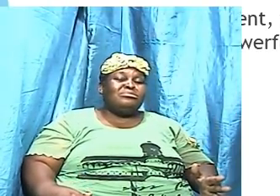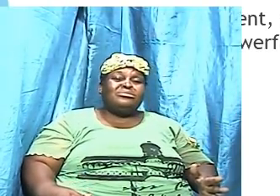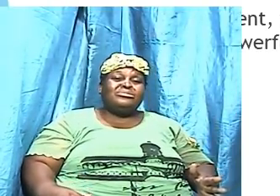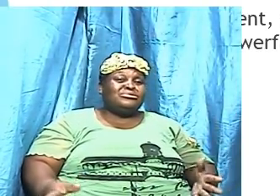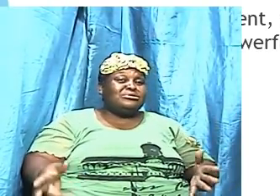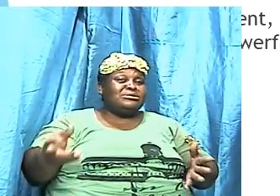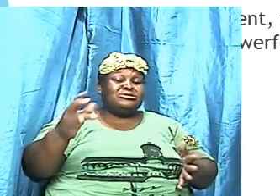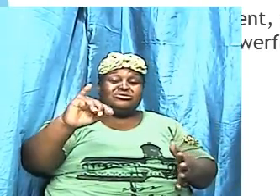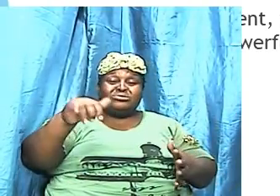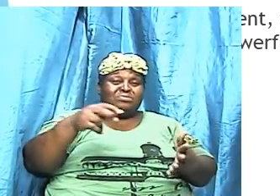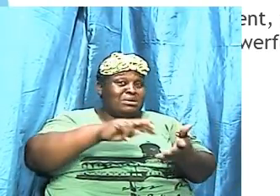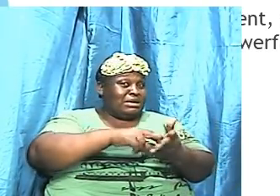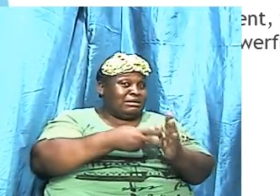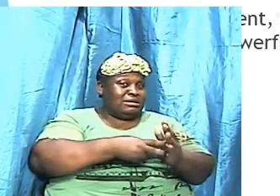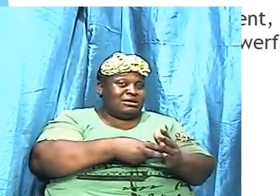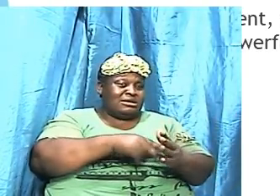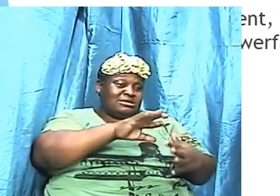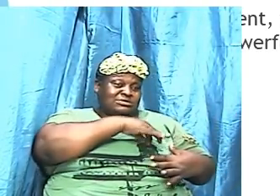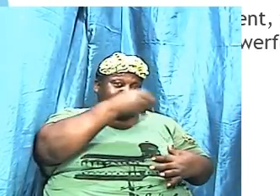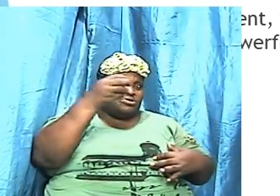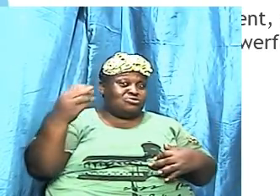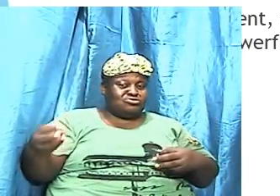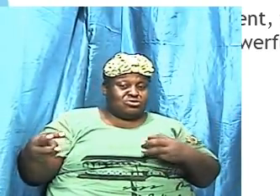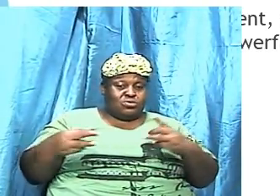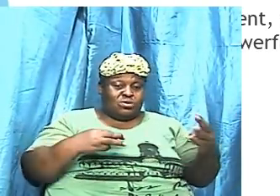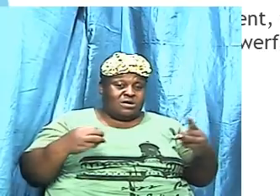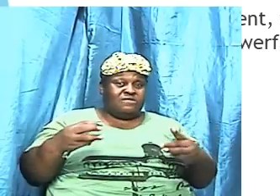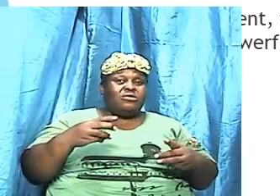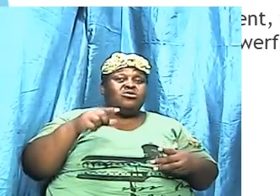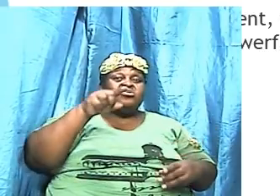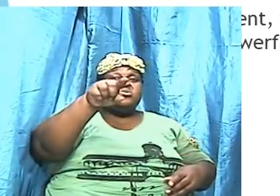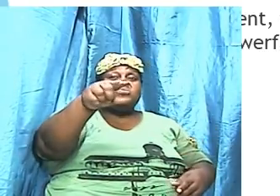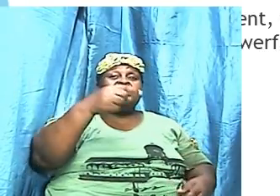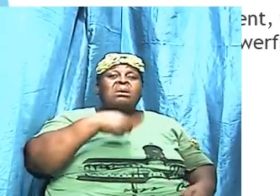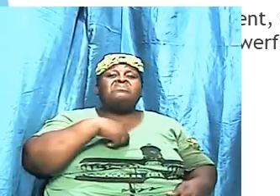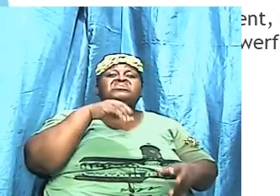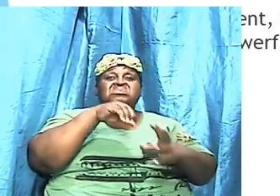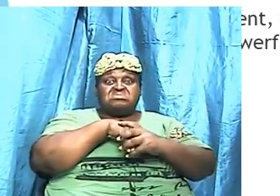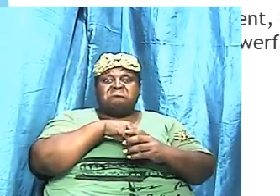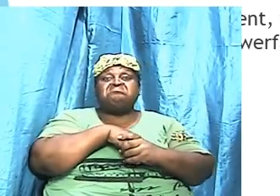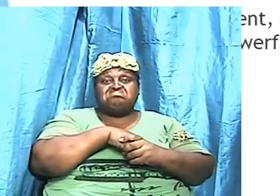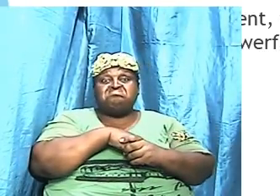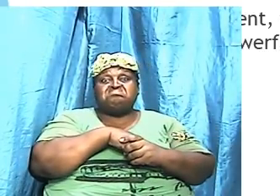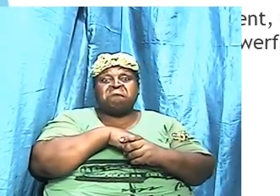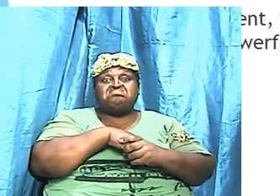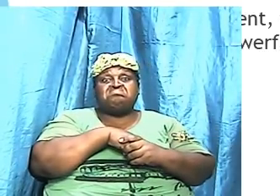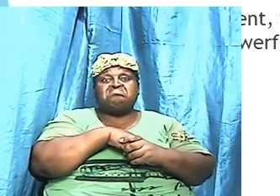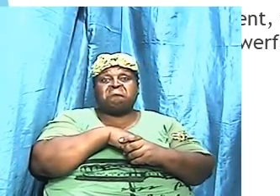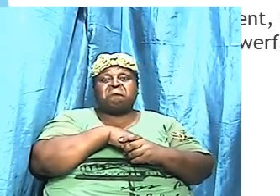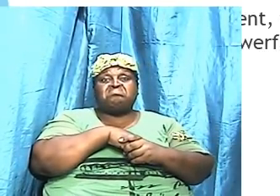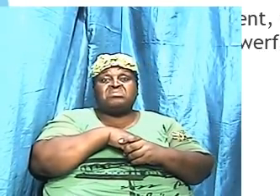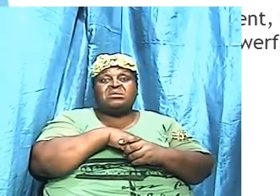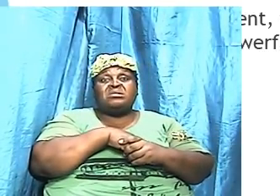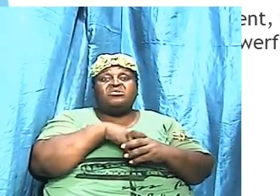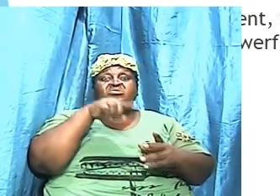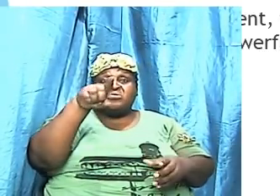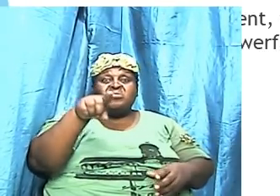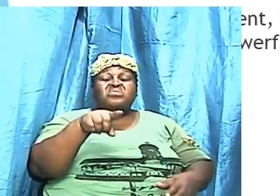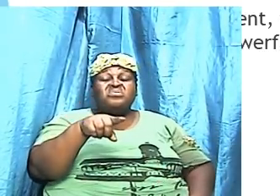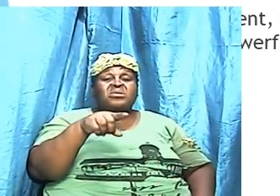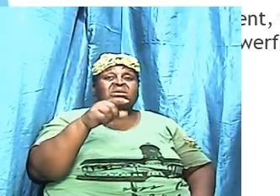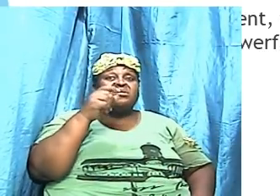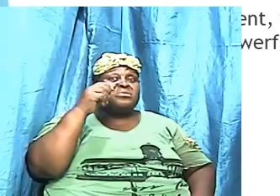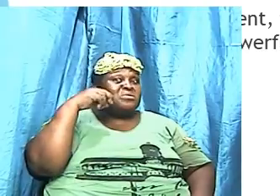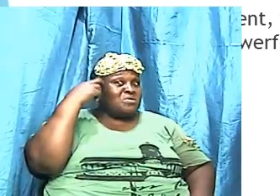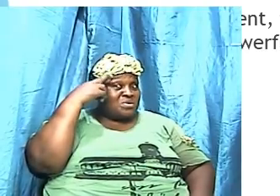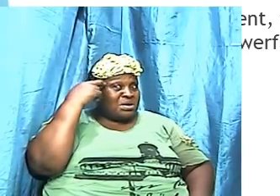are in. And you are going to find out, we are going to realize and recognize, if we have not yet already recognized,